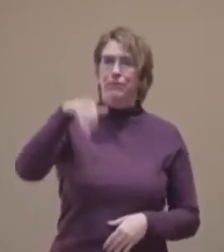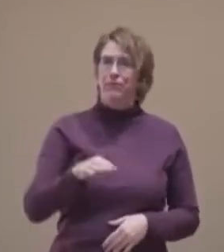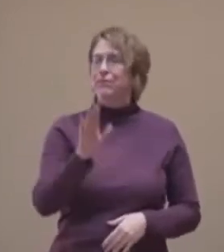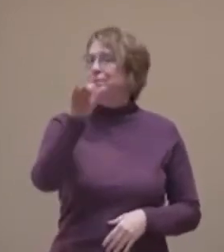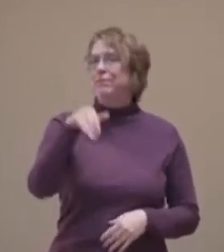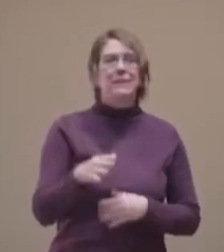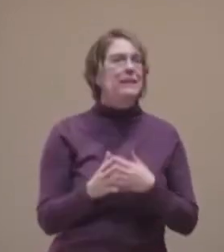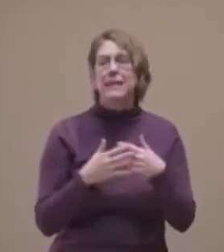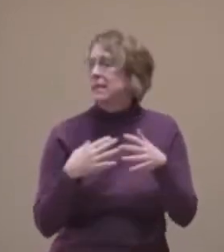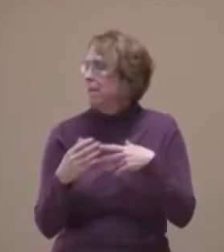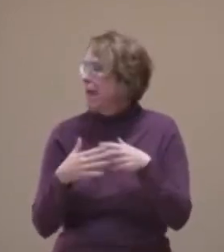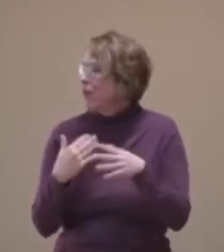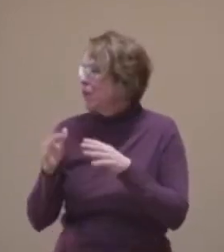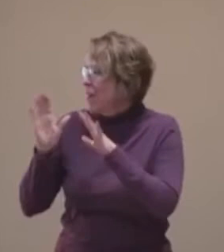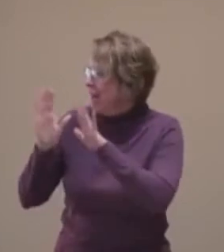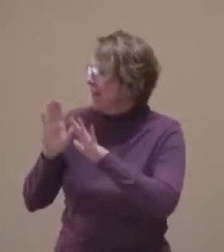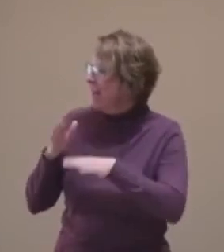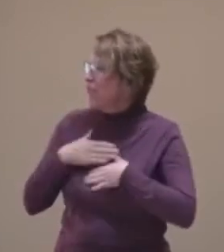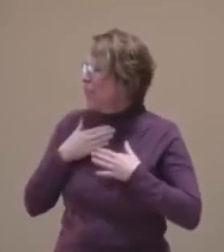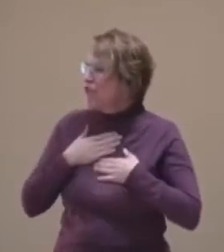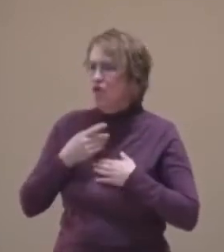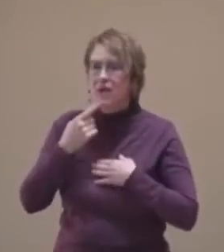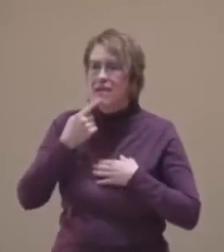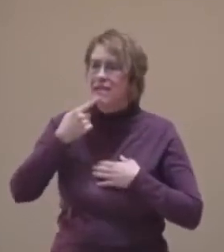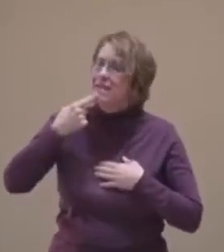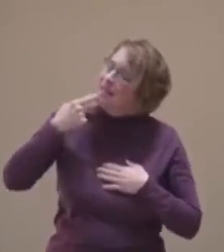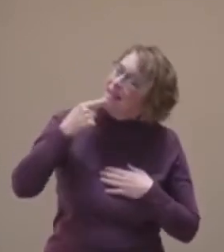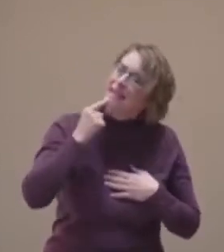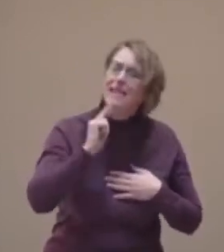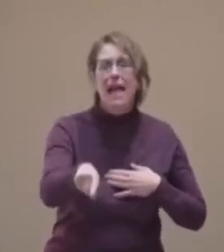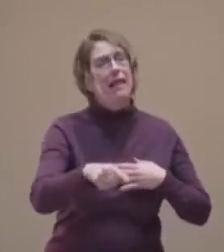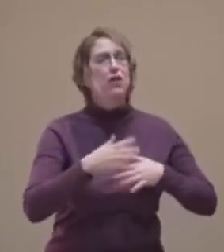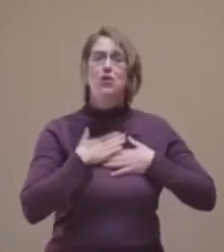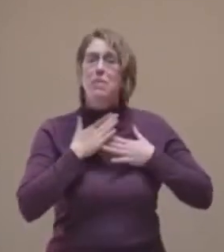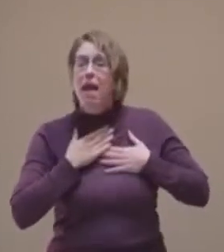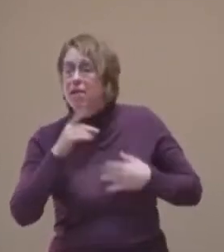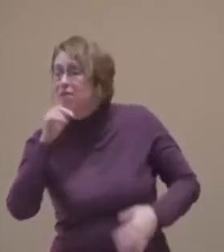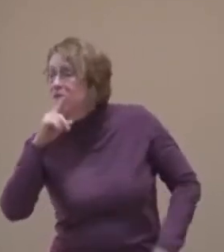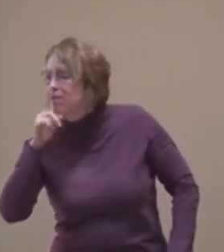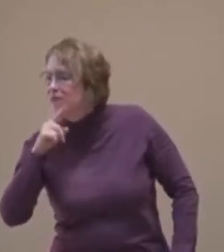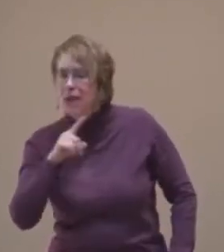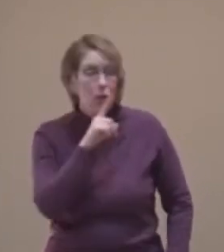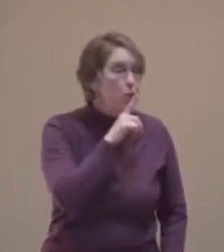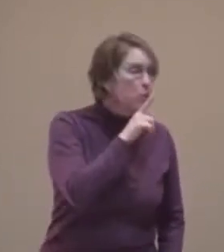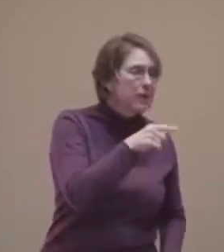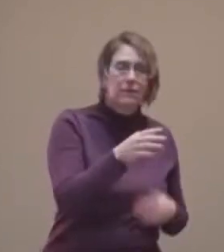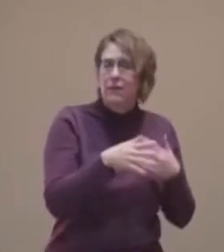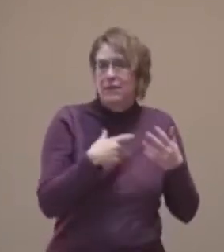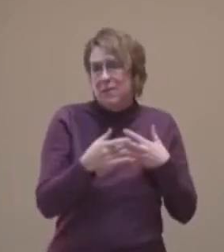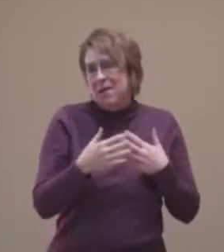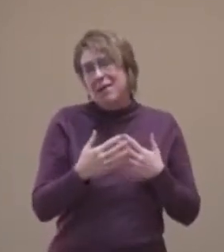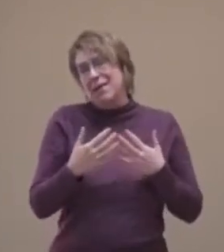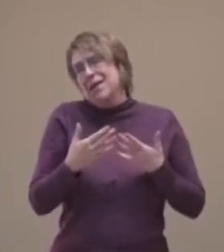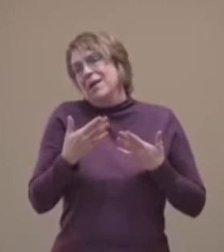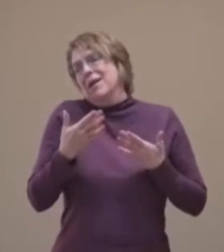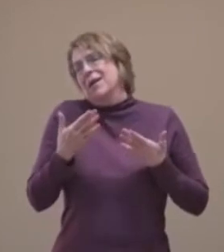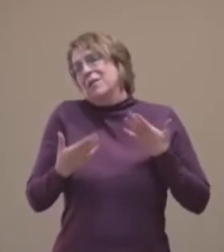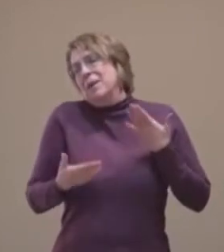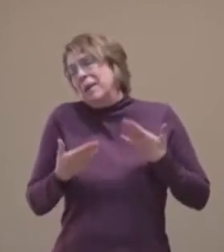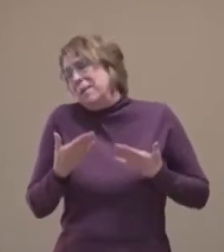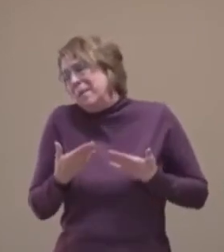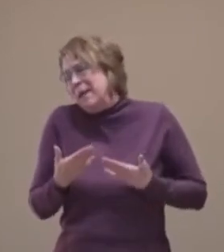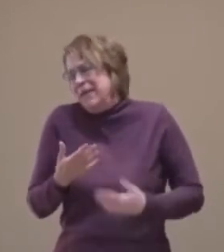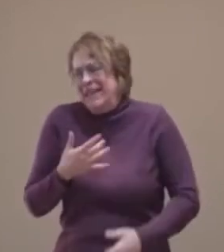So the Sunday of Joy is not here to shout at you, to sing and be cheerful! Though maybe at one point it served that purpose.